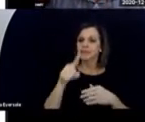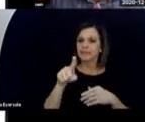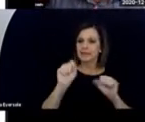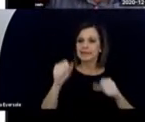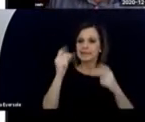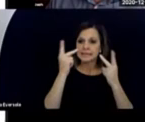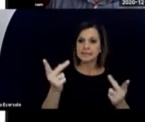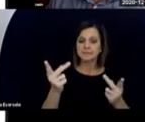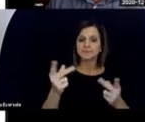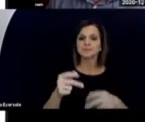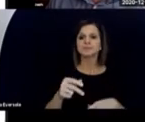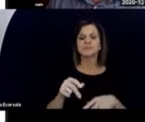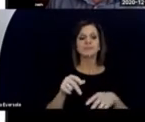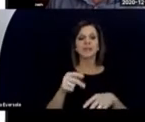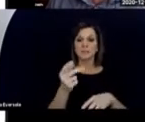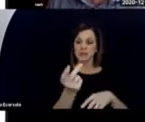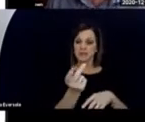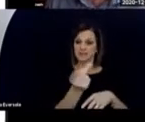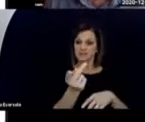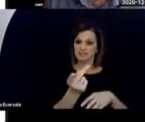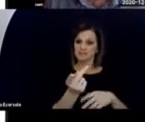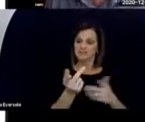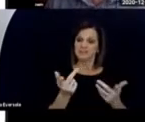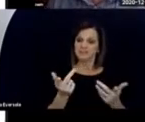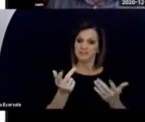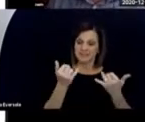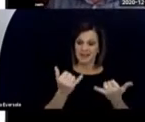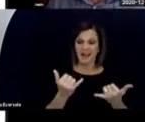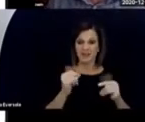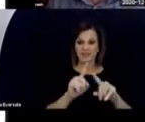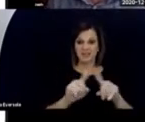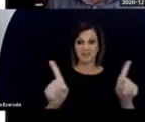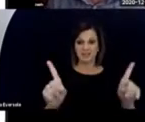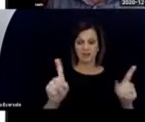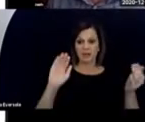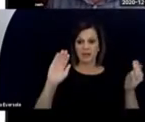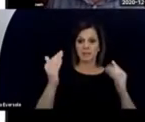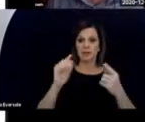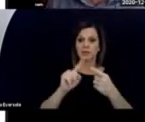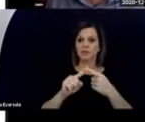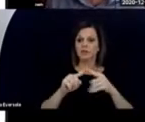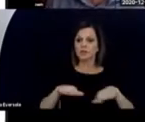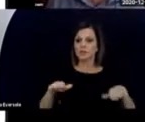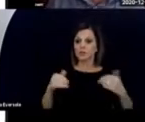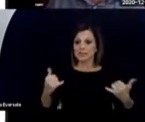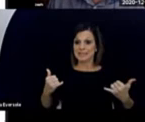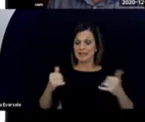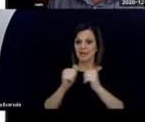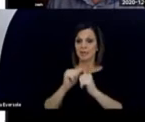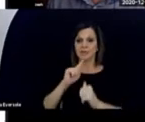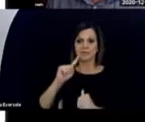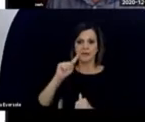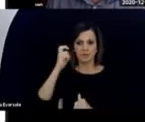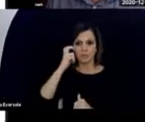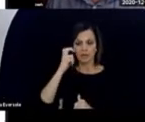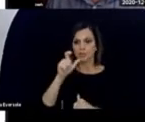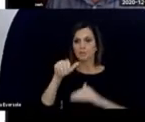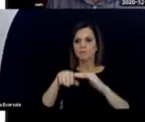to the majority of children today with deafblindness, who have congenital deafblindness.